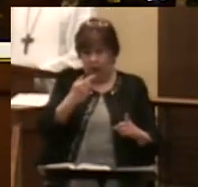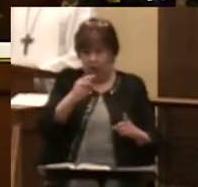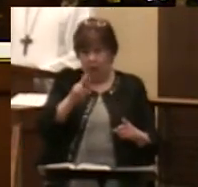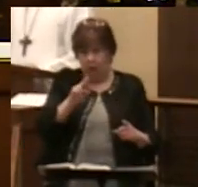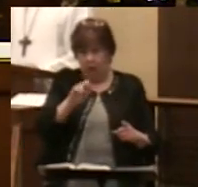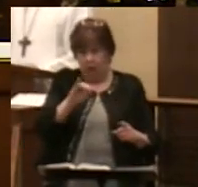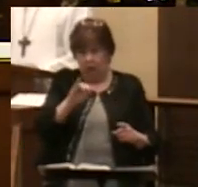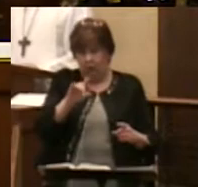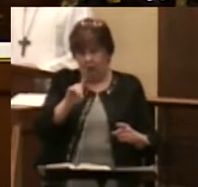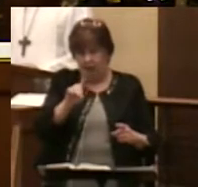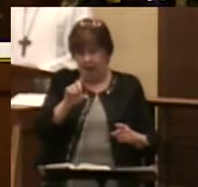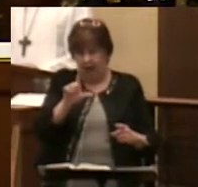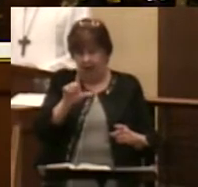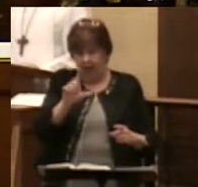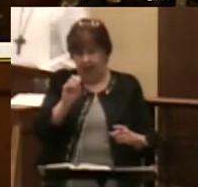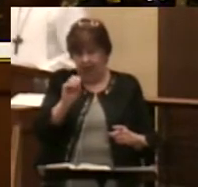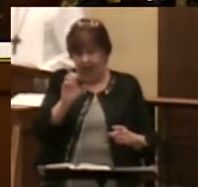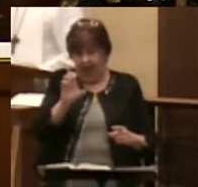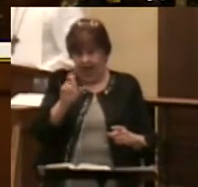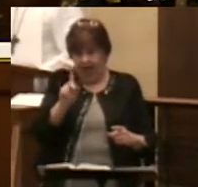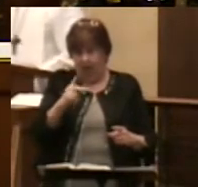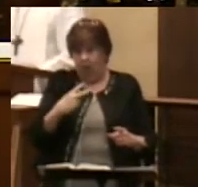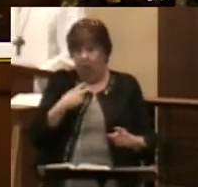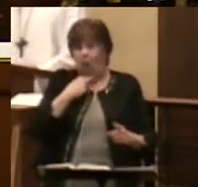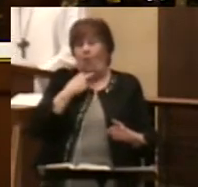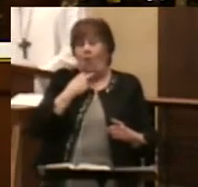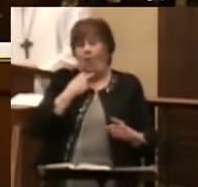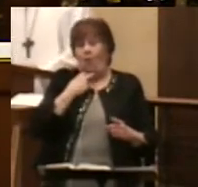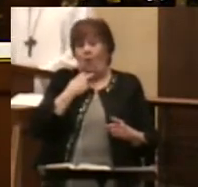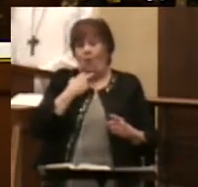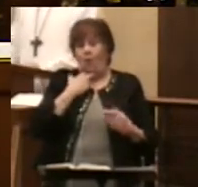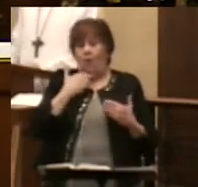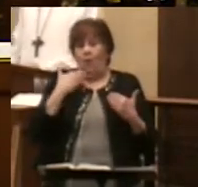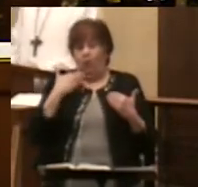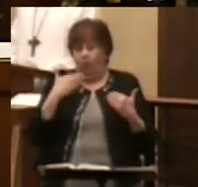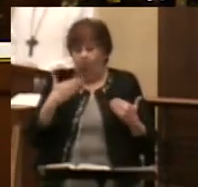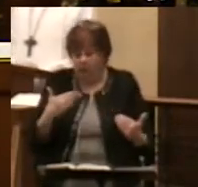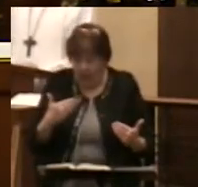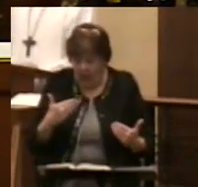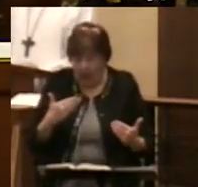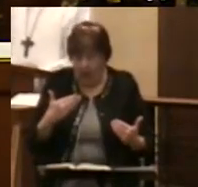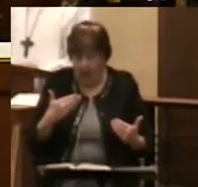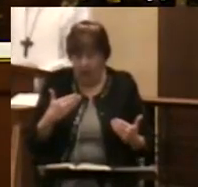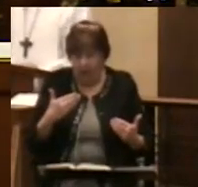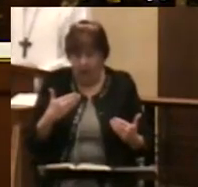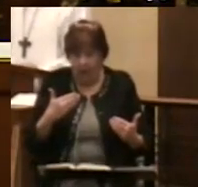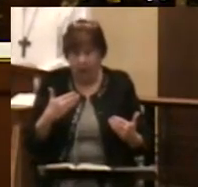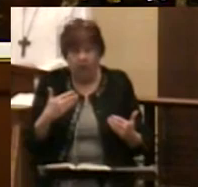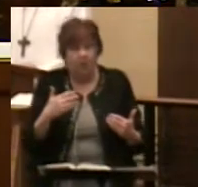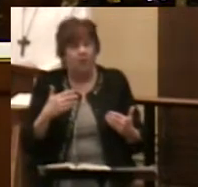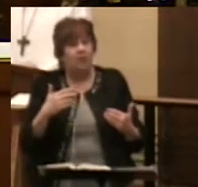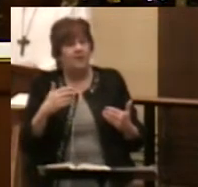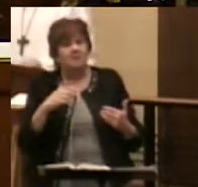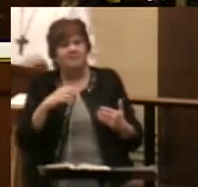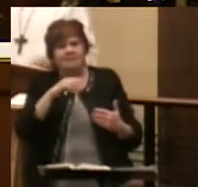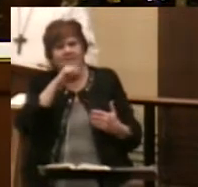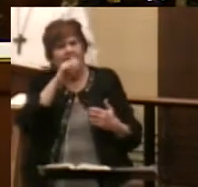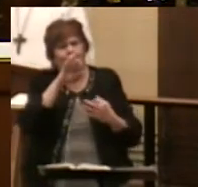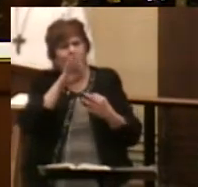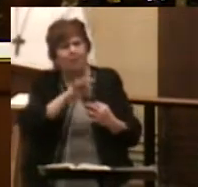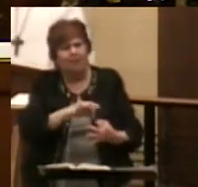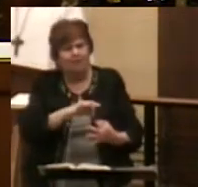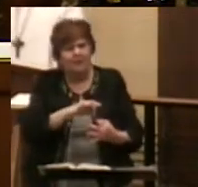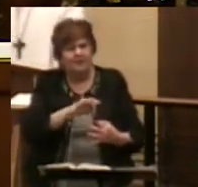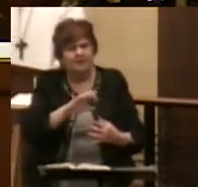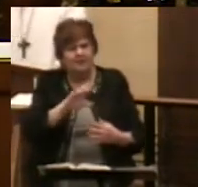along with politics often. Now our system of government is not perfect. Sometimes it's easy to make fun of even. But it's about the